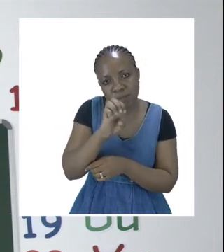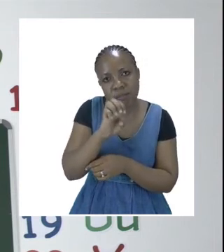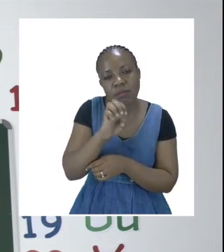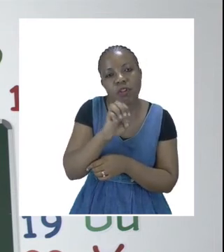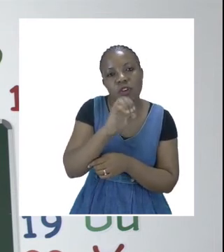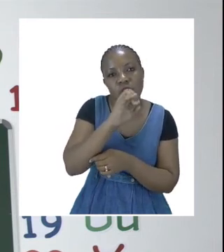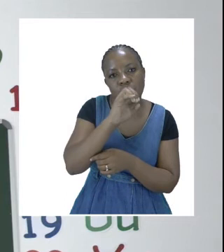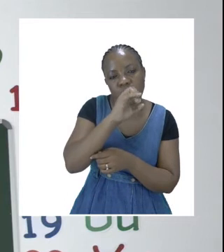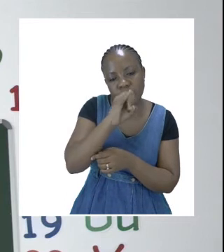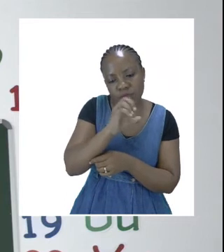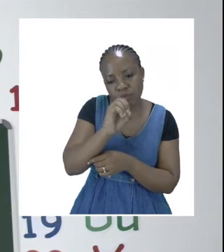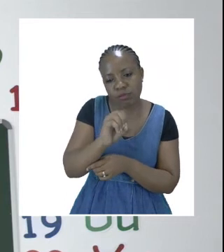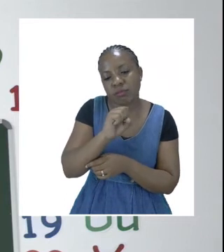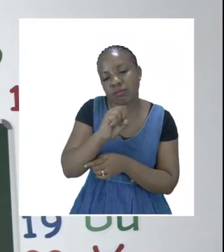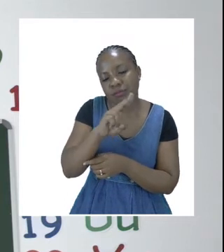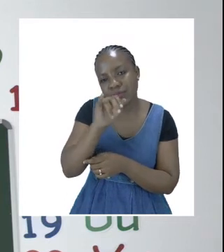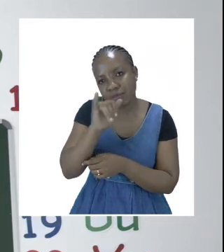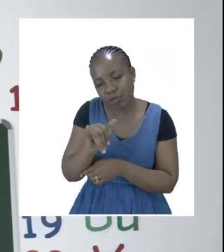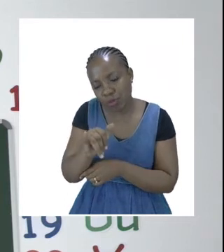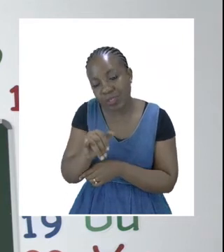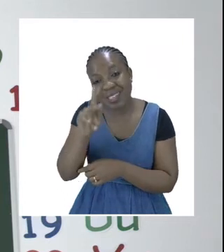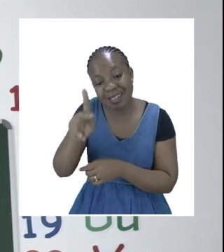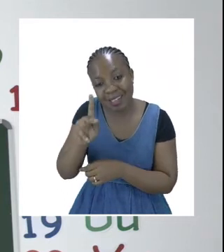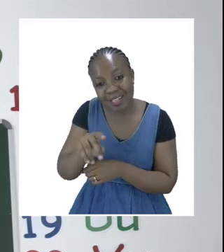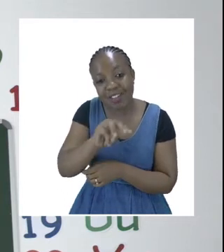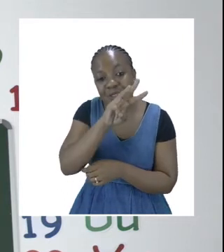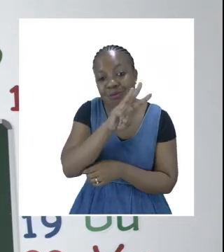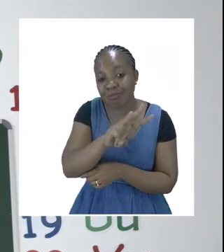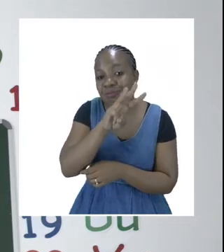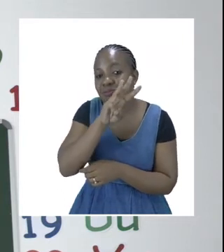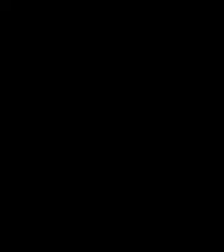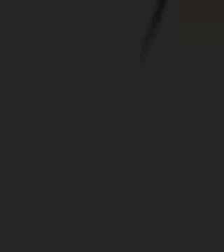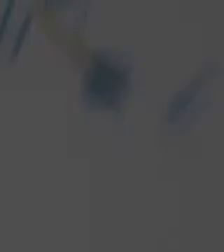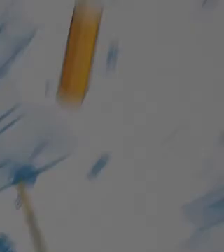in addition our website ZOSHI Online.